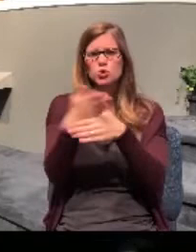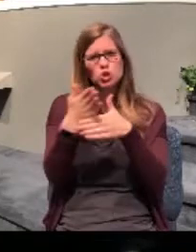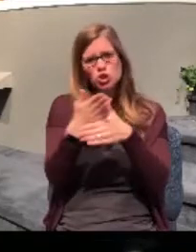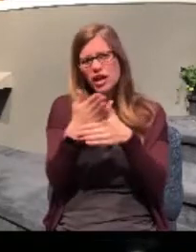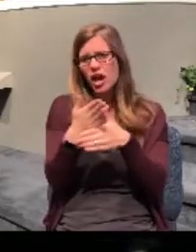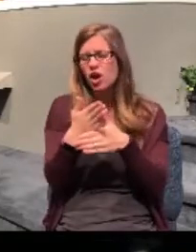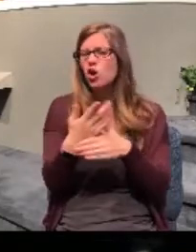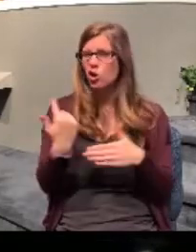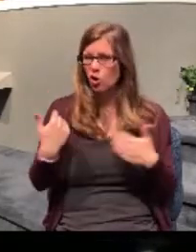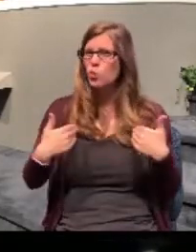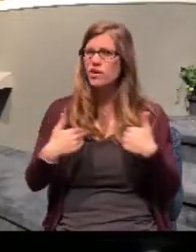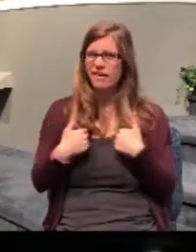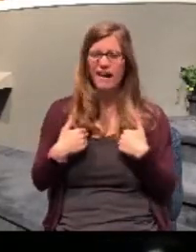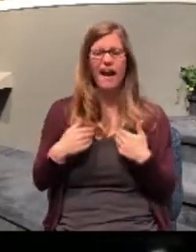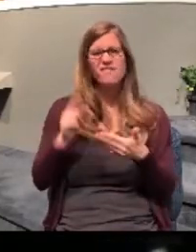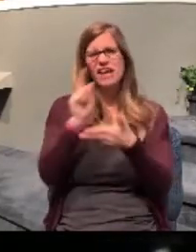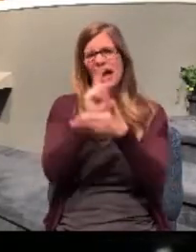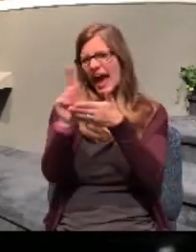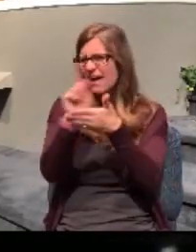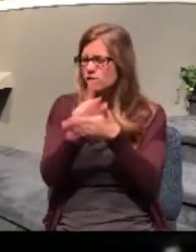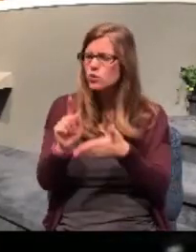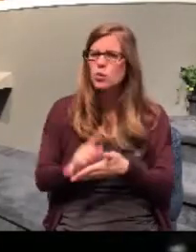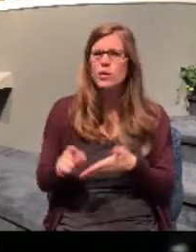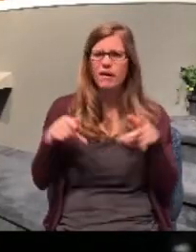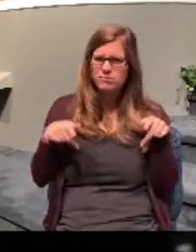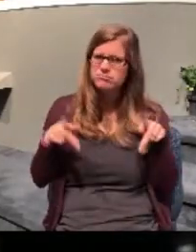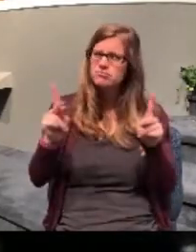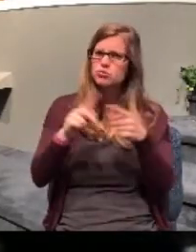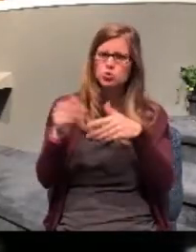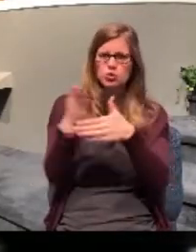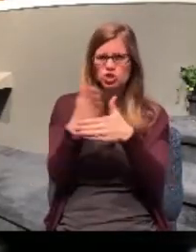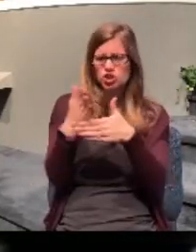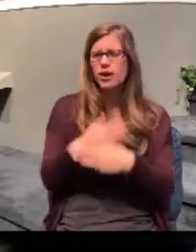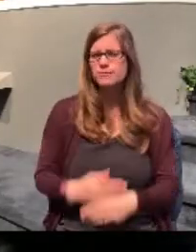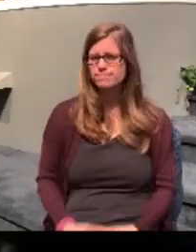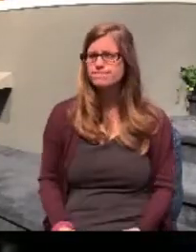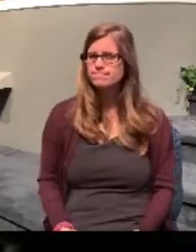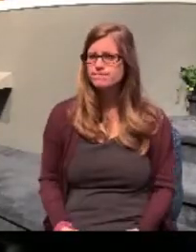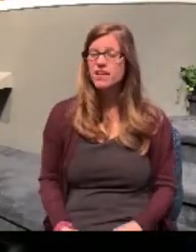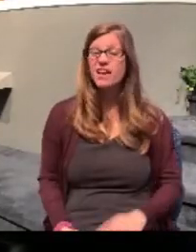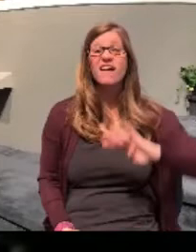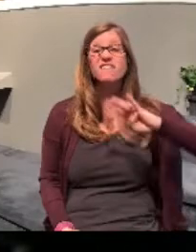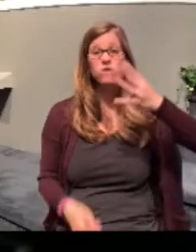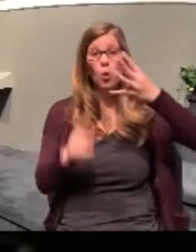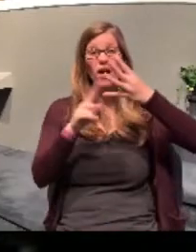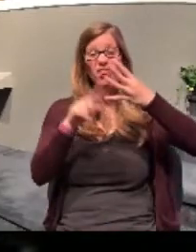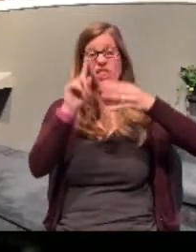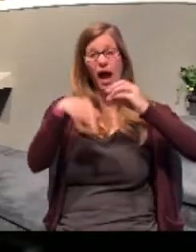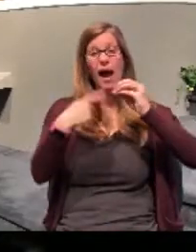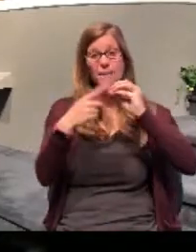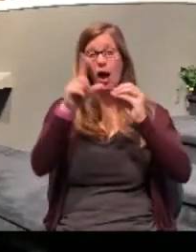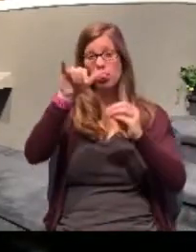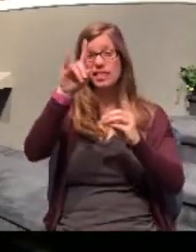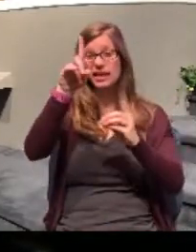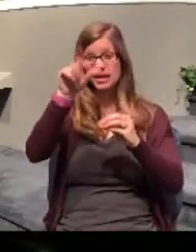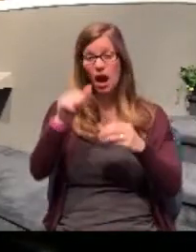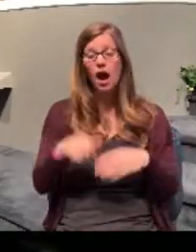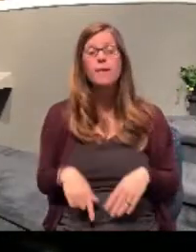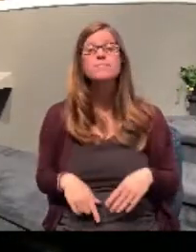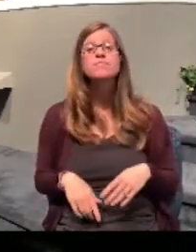have those opportunities week in and week out. Fourthly, Lydia and her household